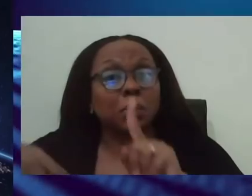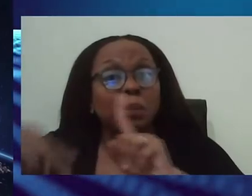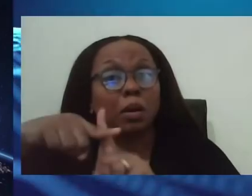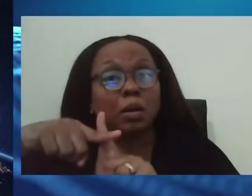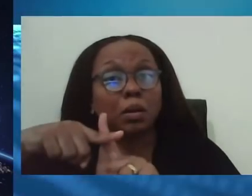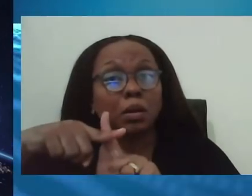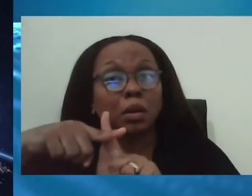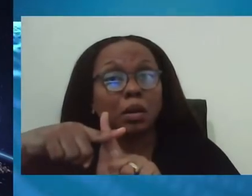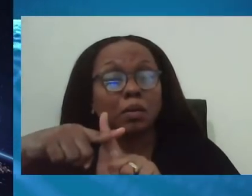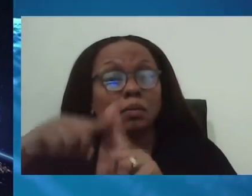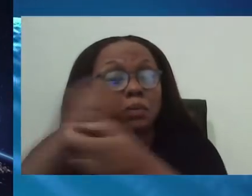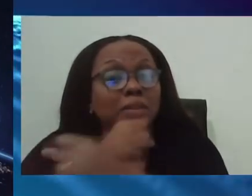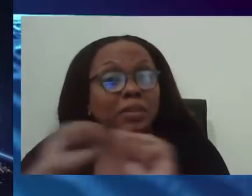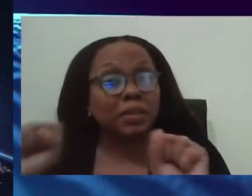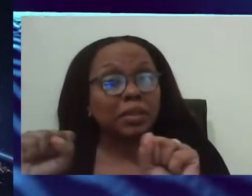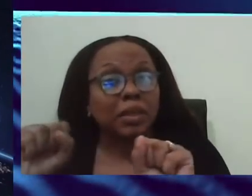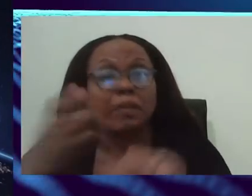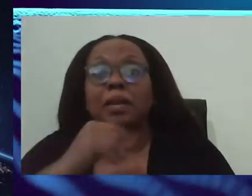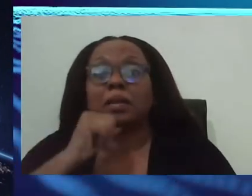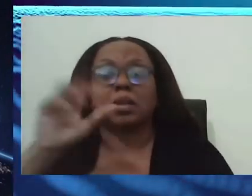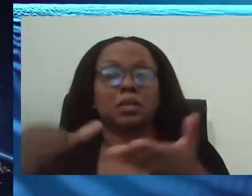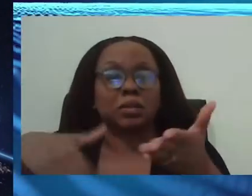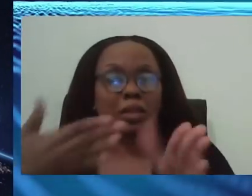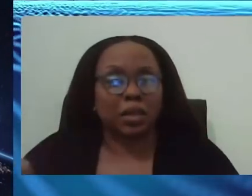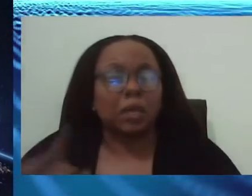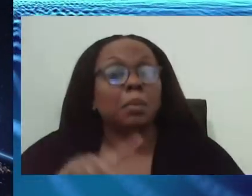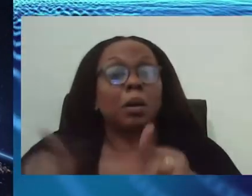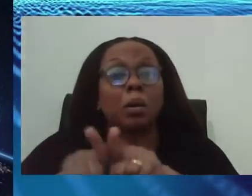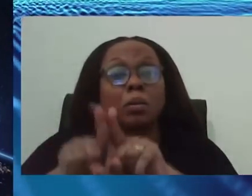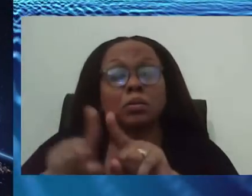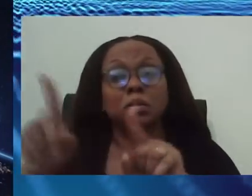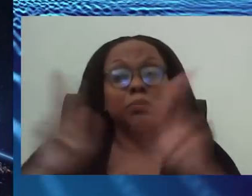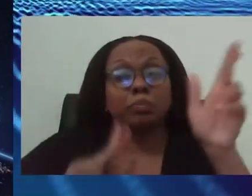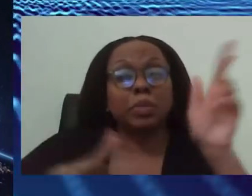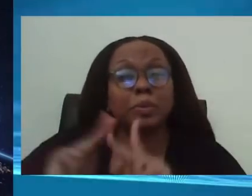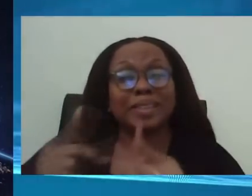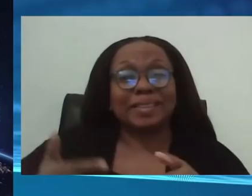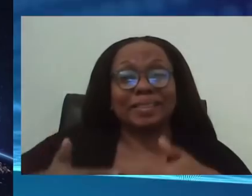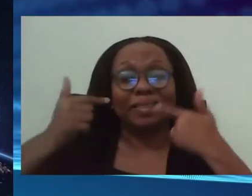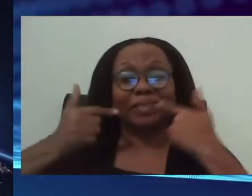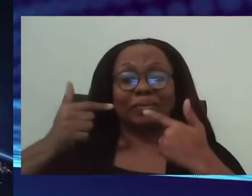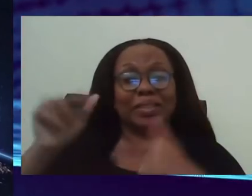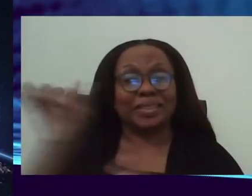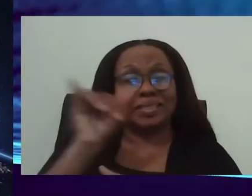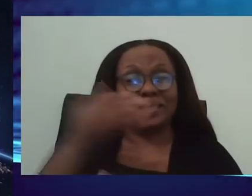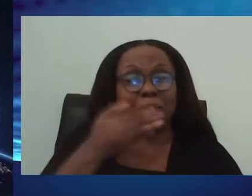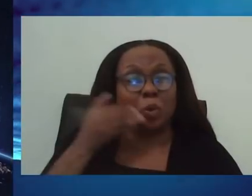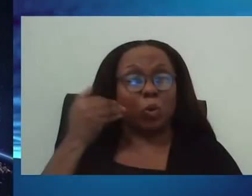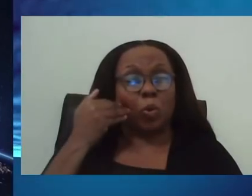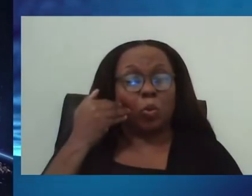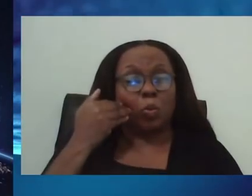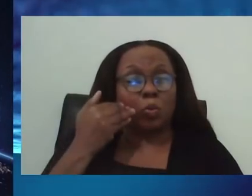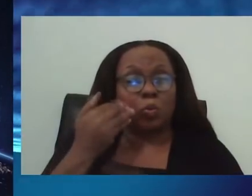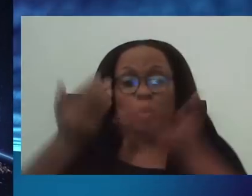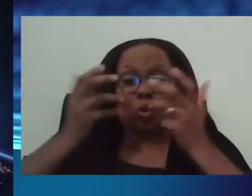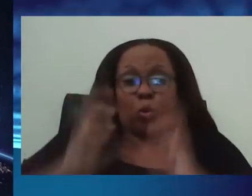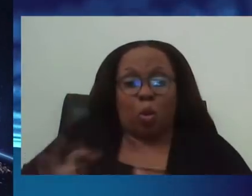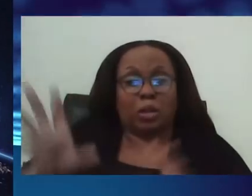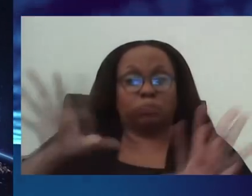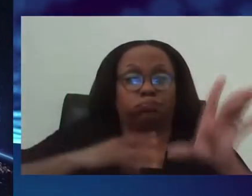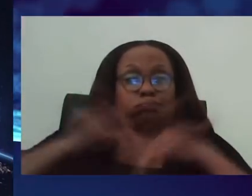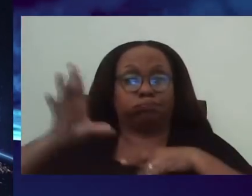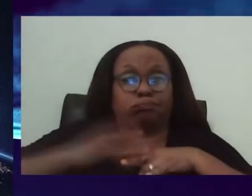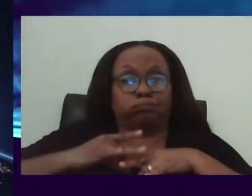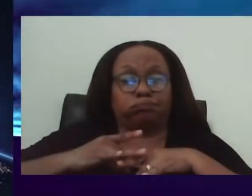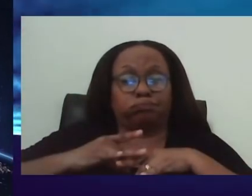don't die. But we also have equal duty to the non-positive persons to keep them safe so that they do not potentially contract with the virus. So if it is